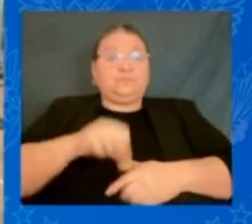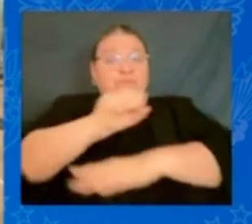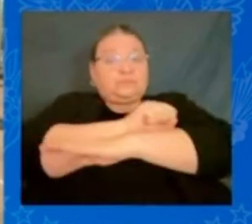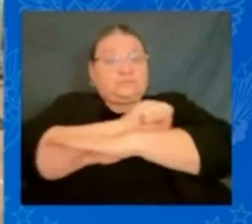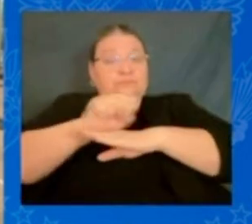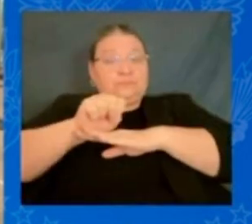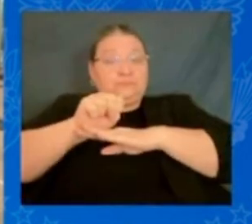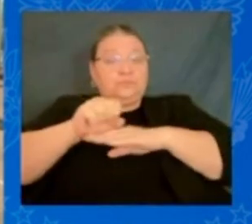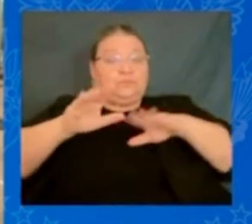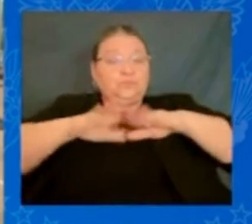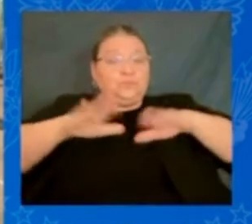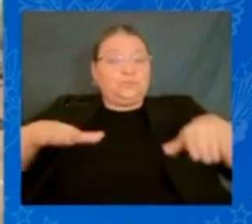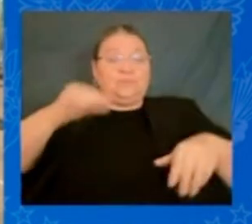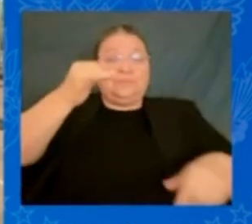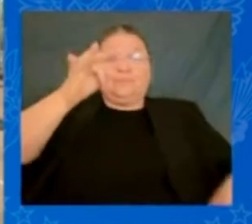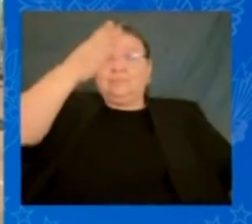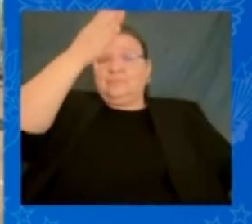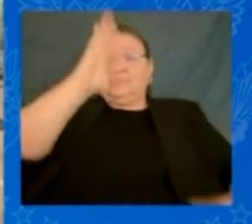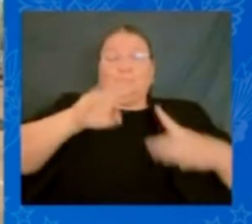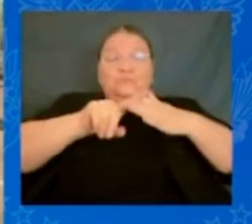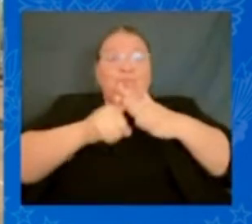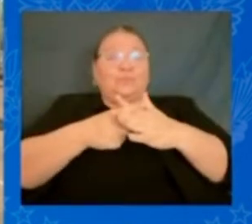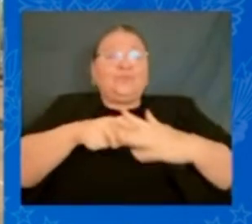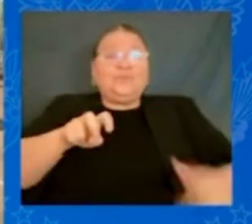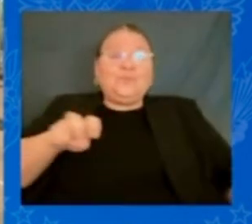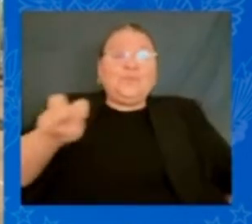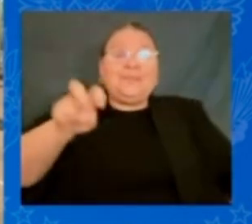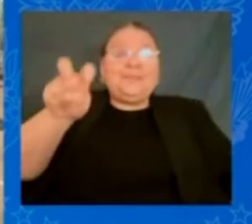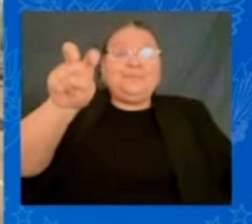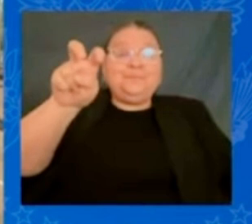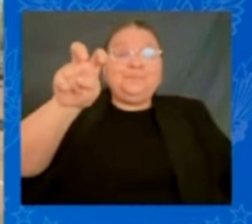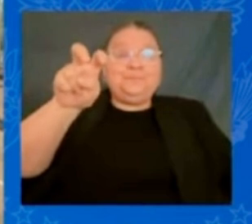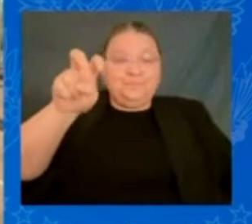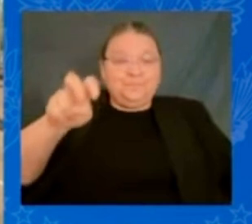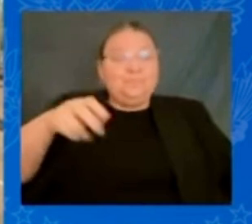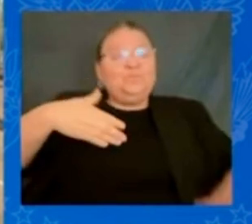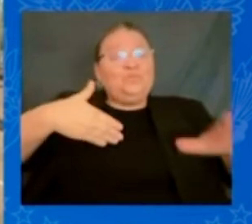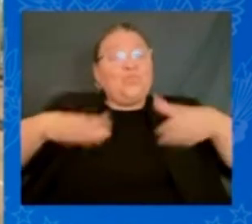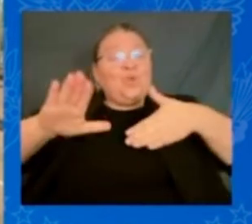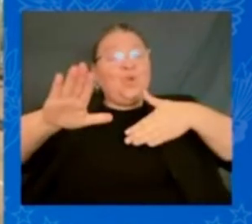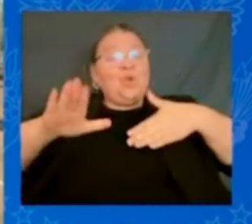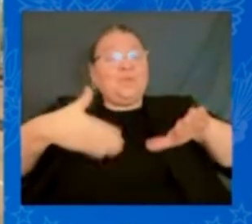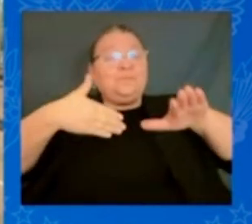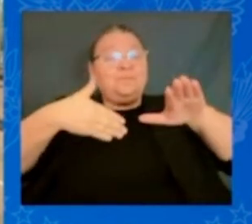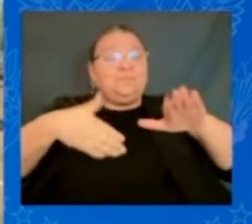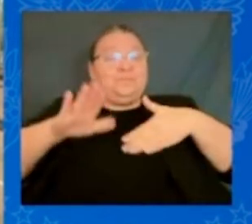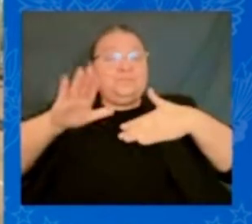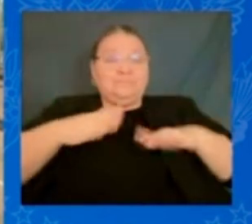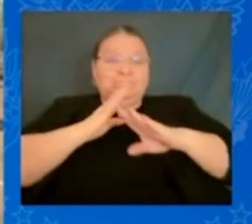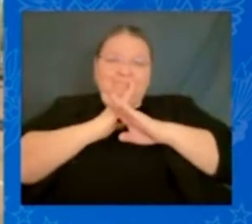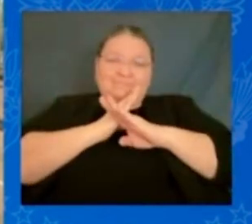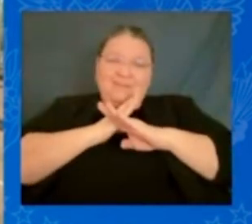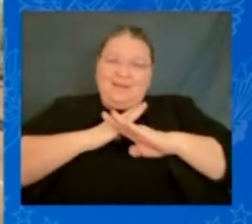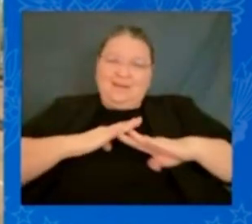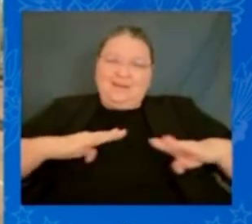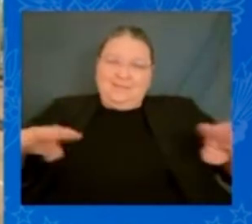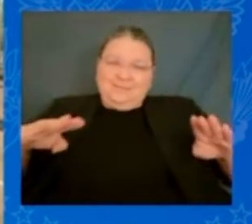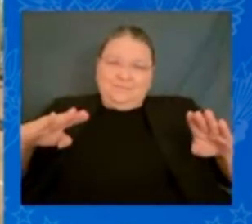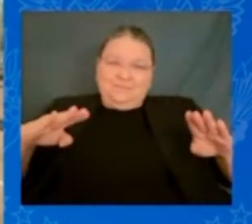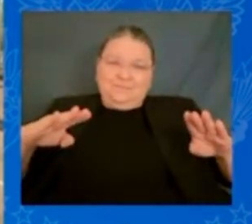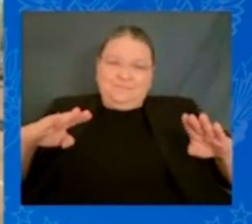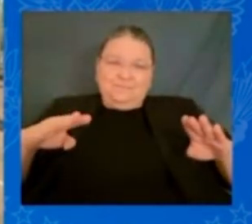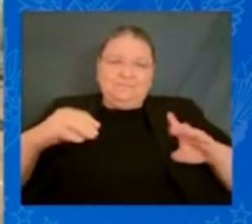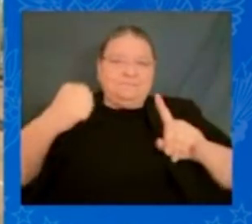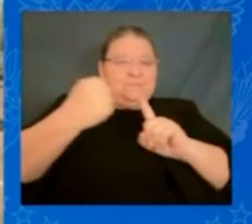started a journey, walking, not saying a word, beaten, tear